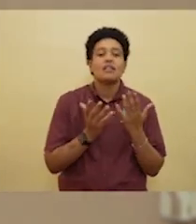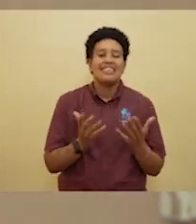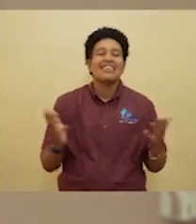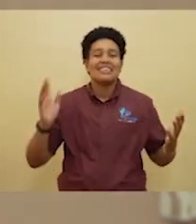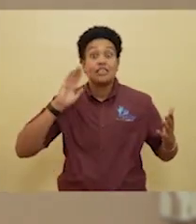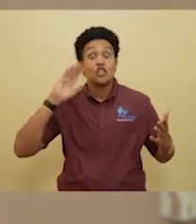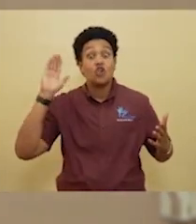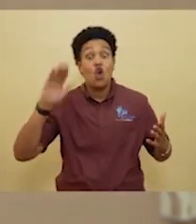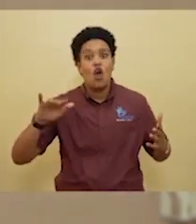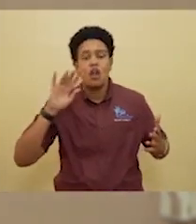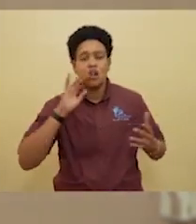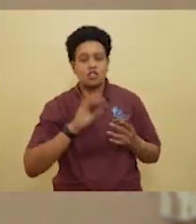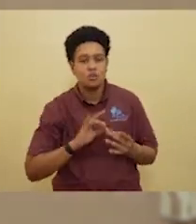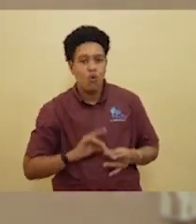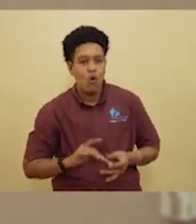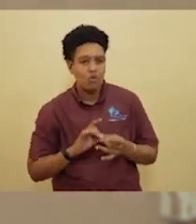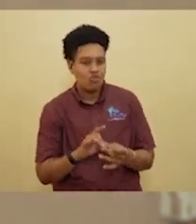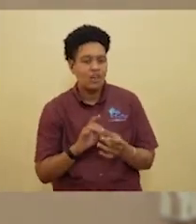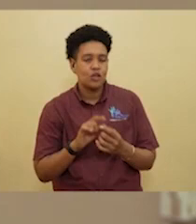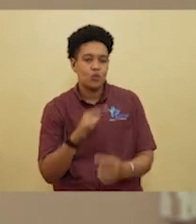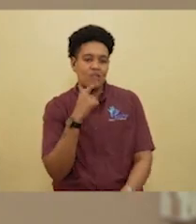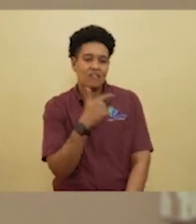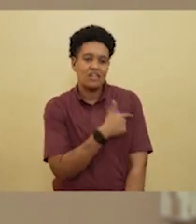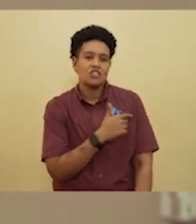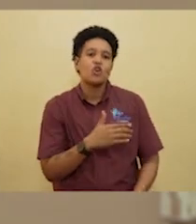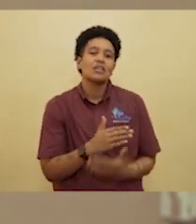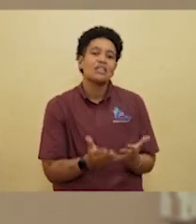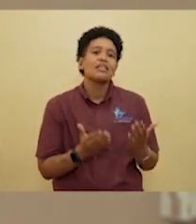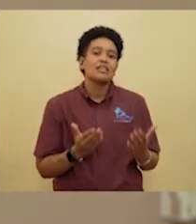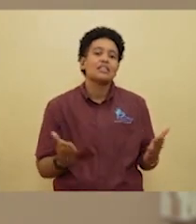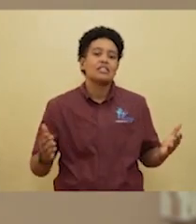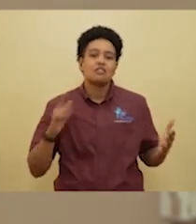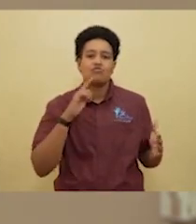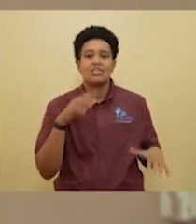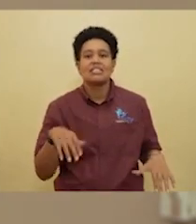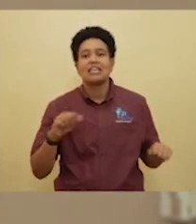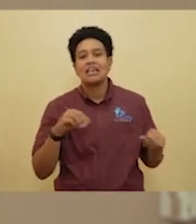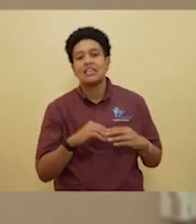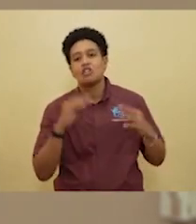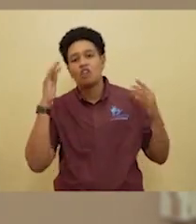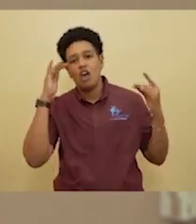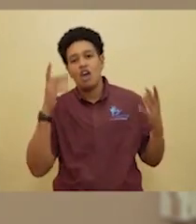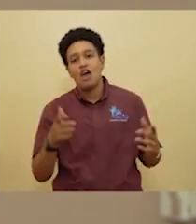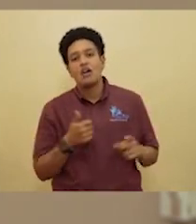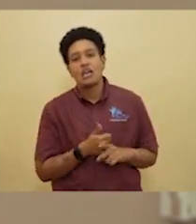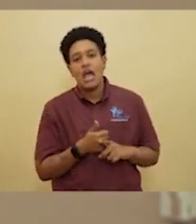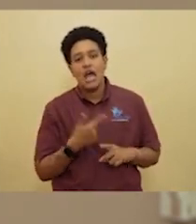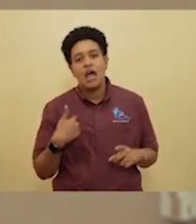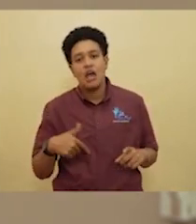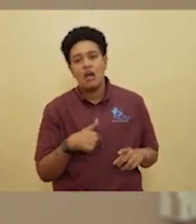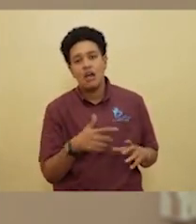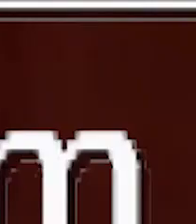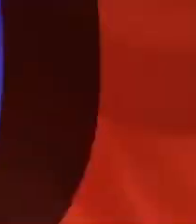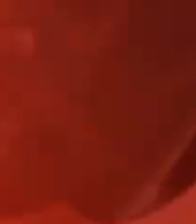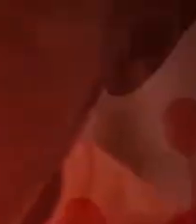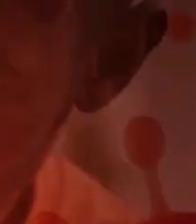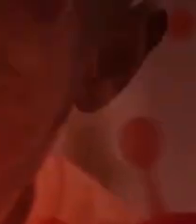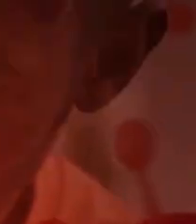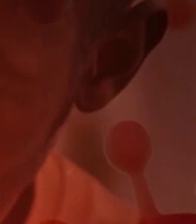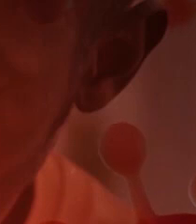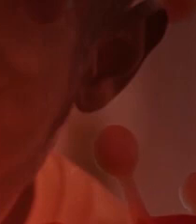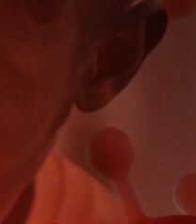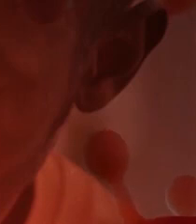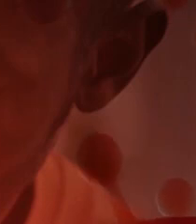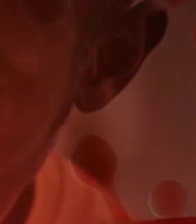everybody has spoken to. But yes, so these things are being taken into consideration as we seek to